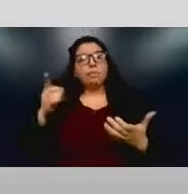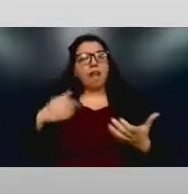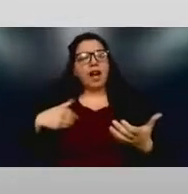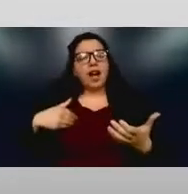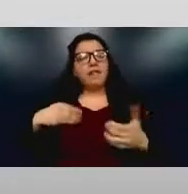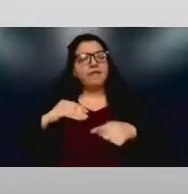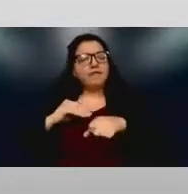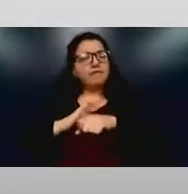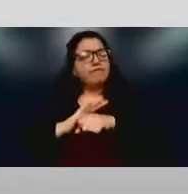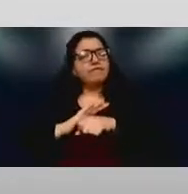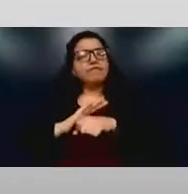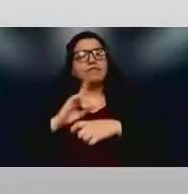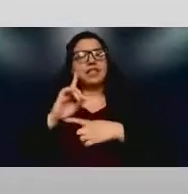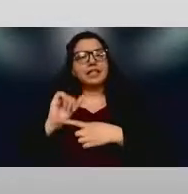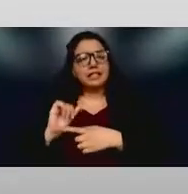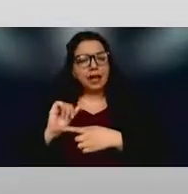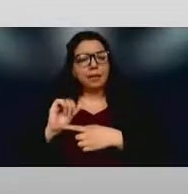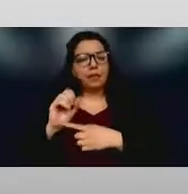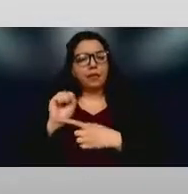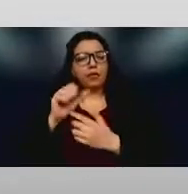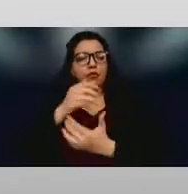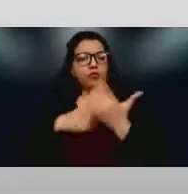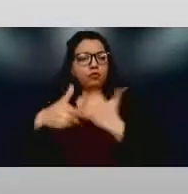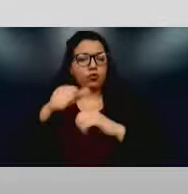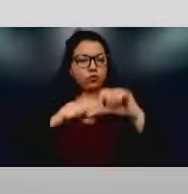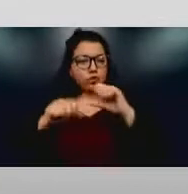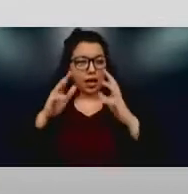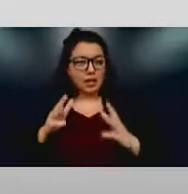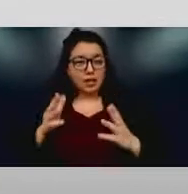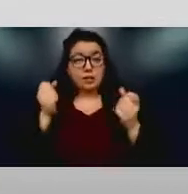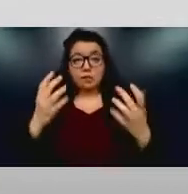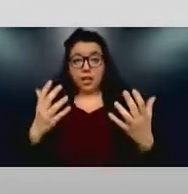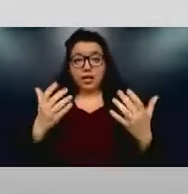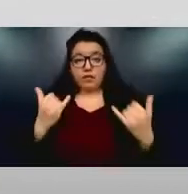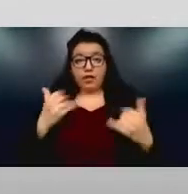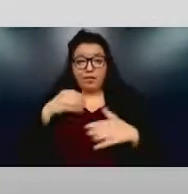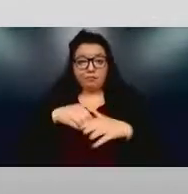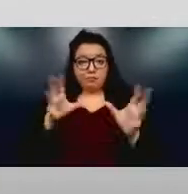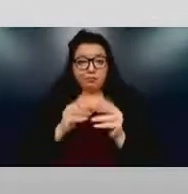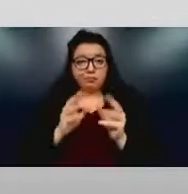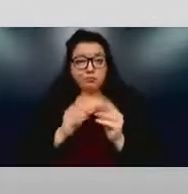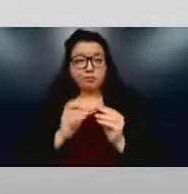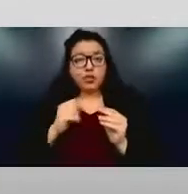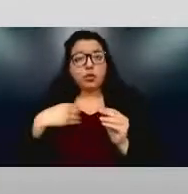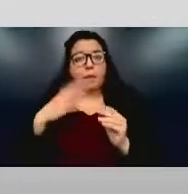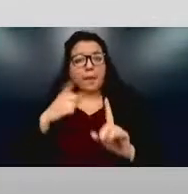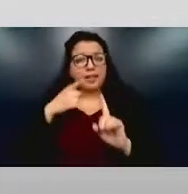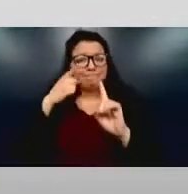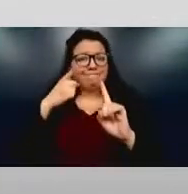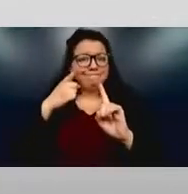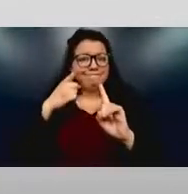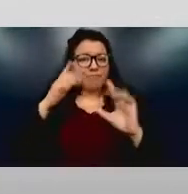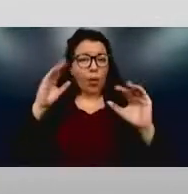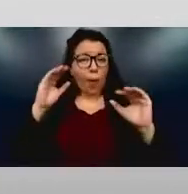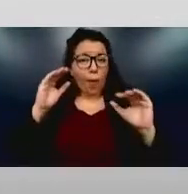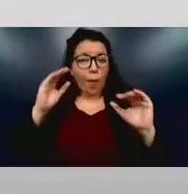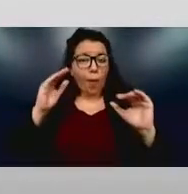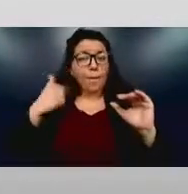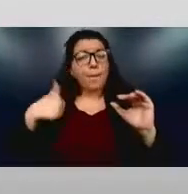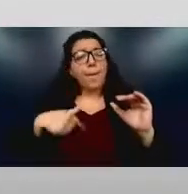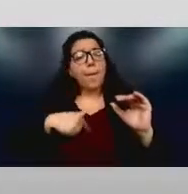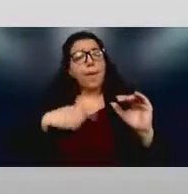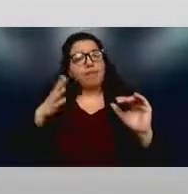scientists, many of them are here on this call. So I hope that we can hope, I hope that we can include